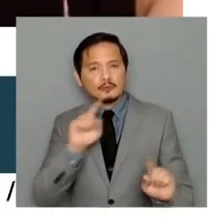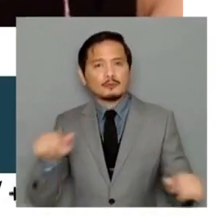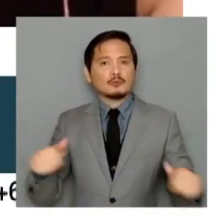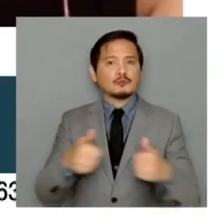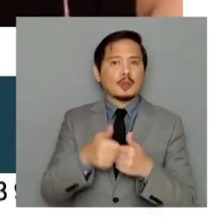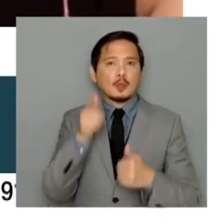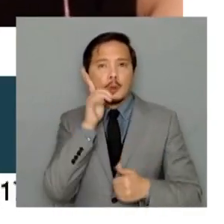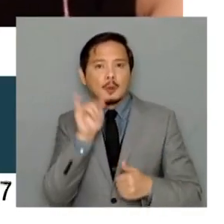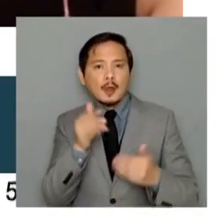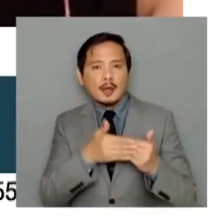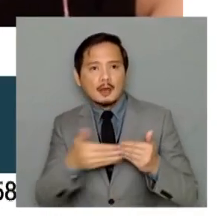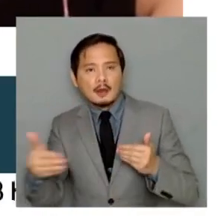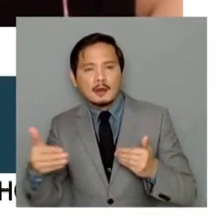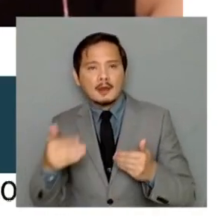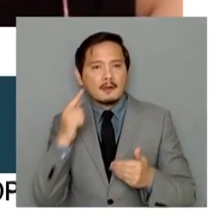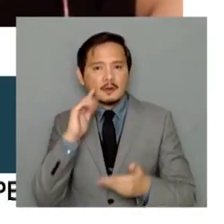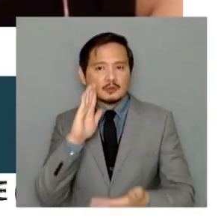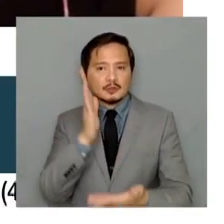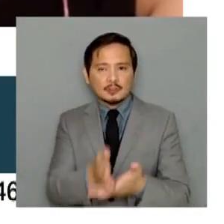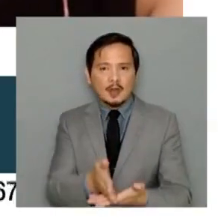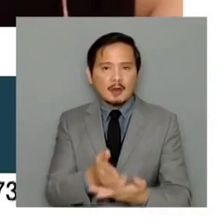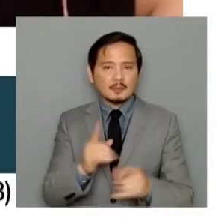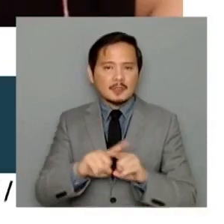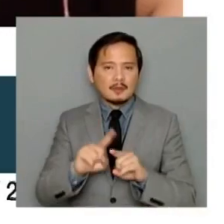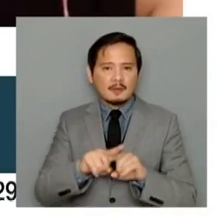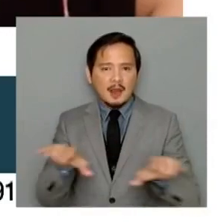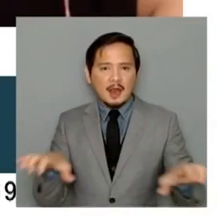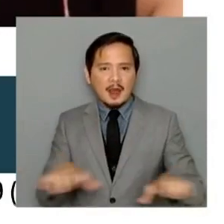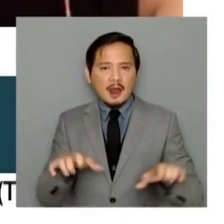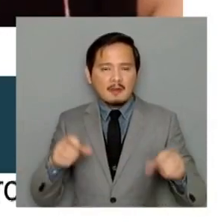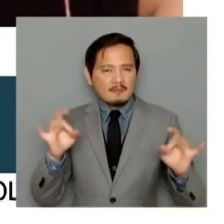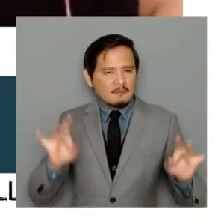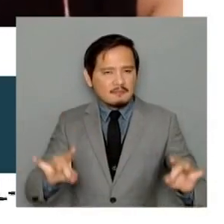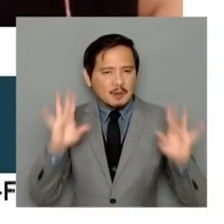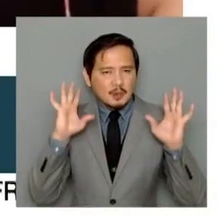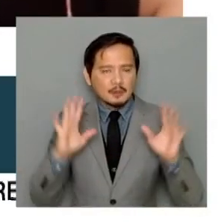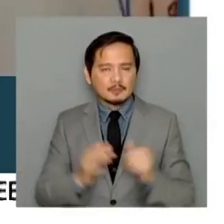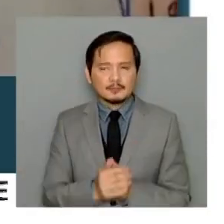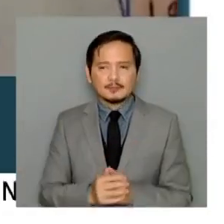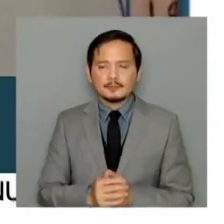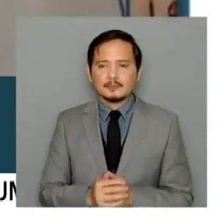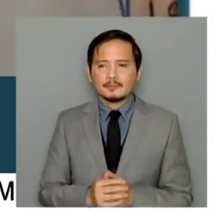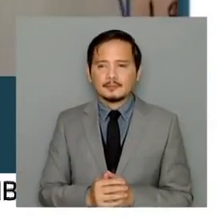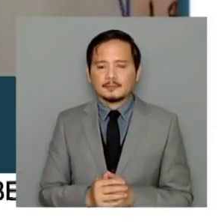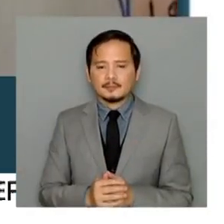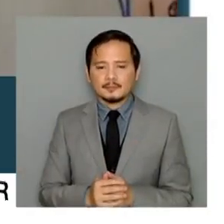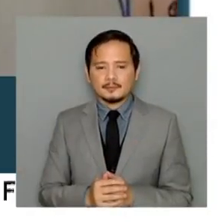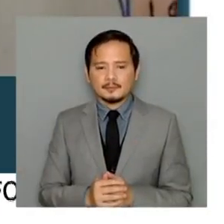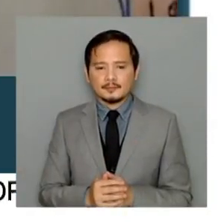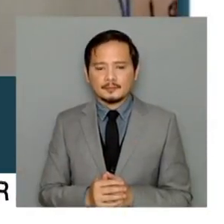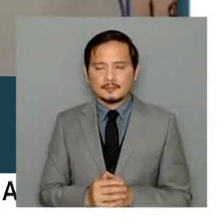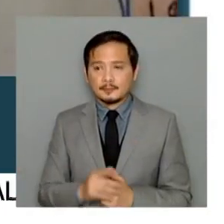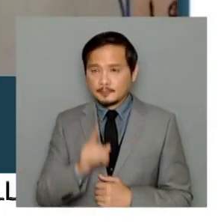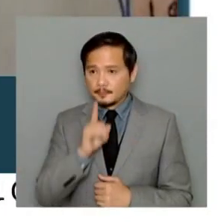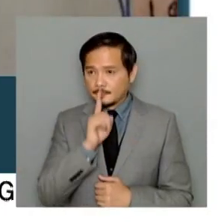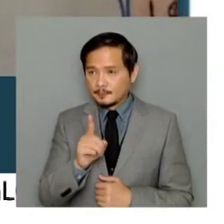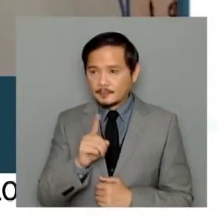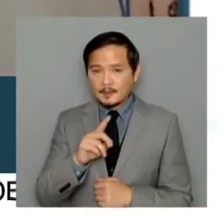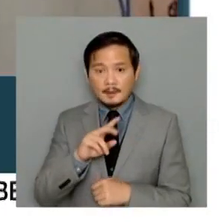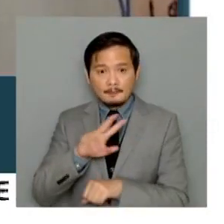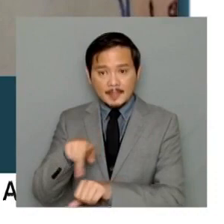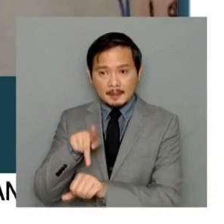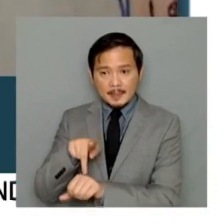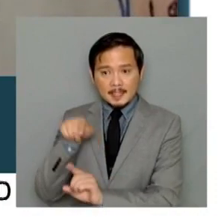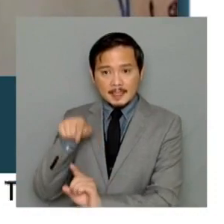to put a stop to these activities. Leon? So the Philippines has actually been declared as one of the world's